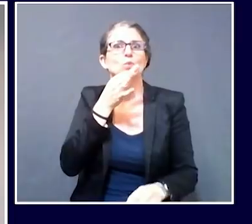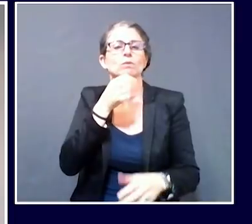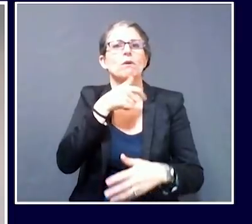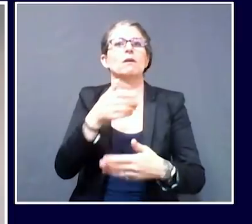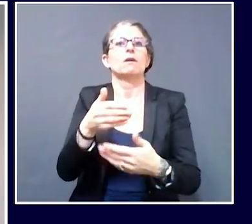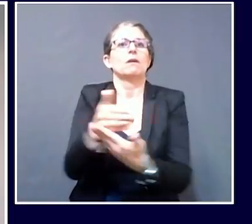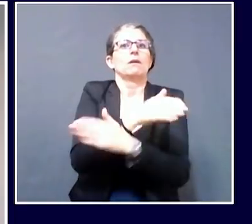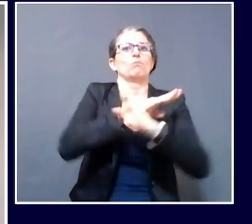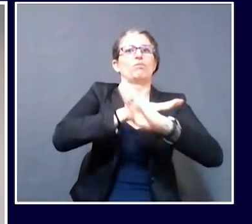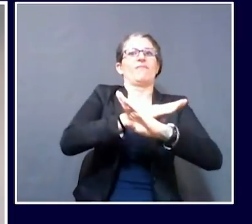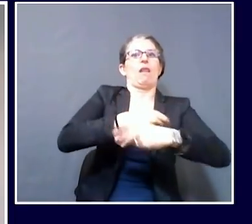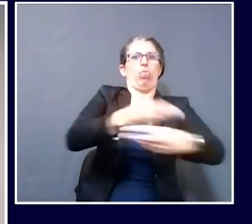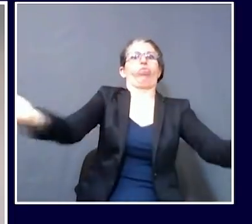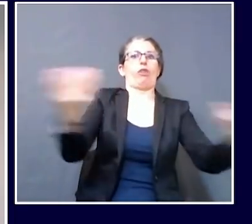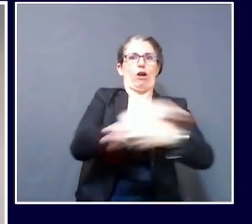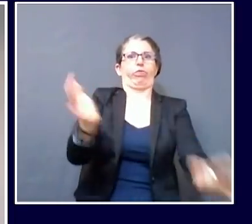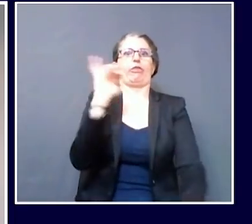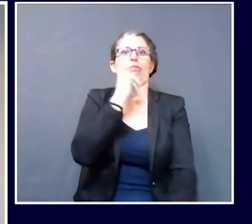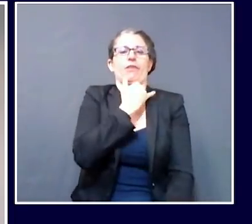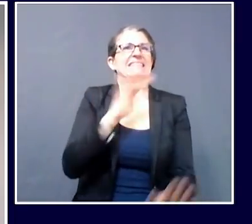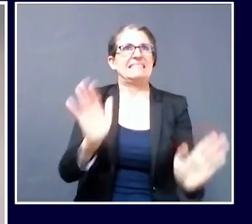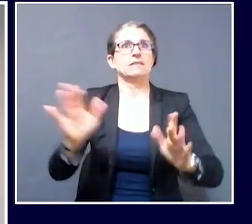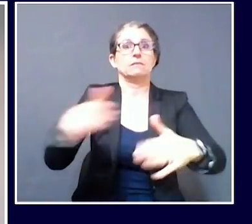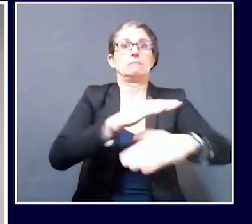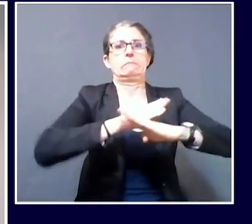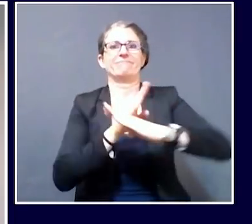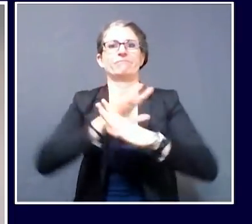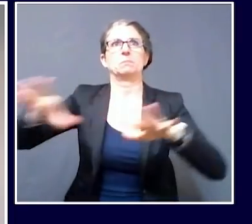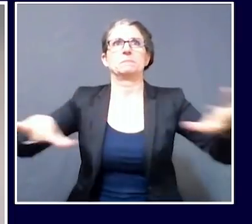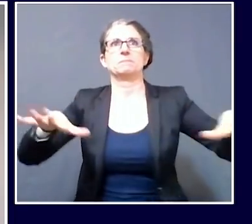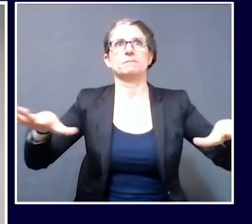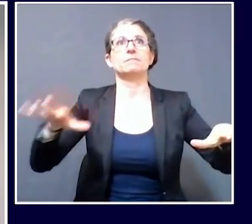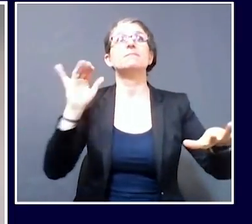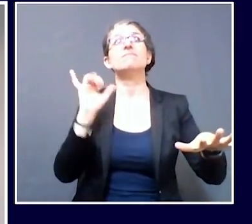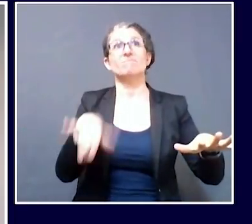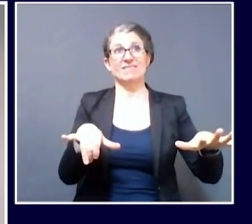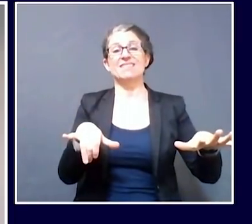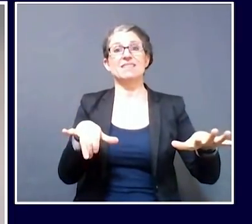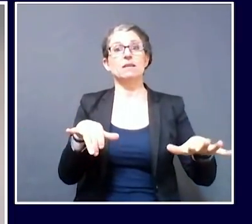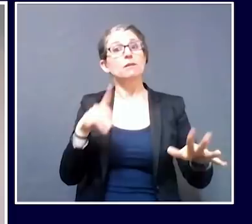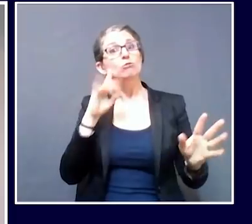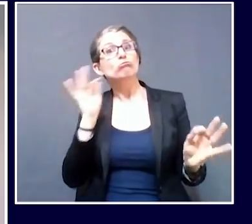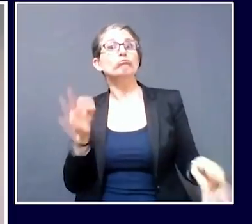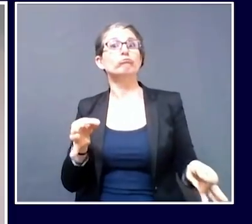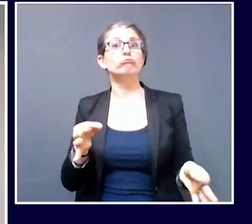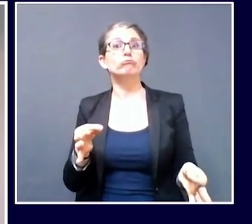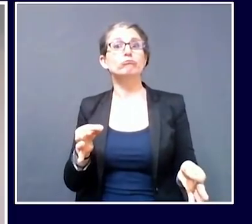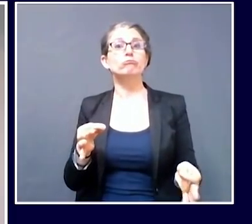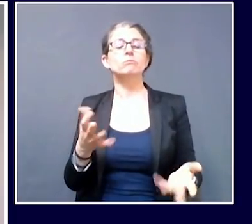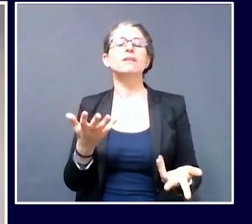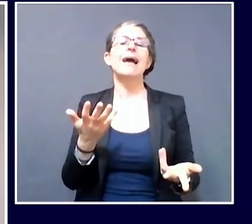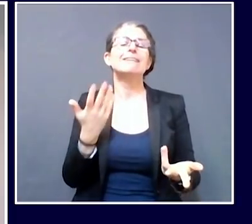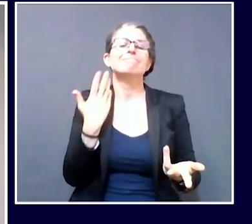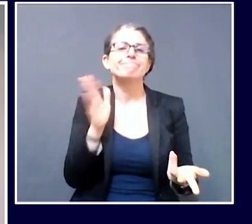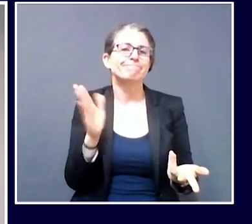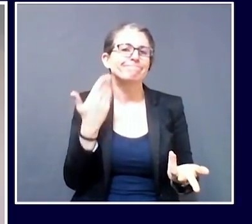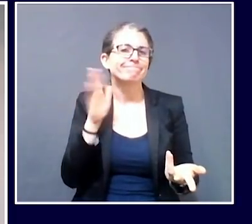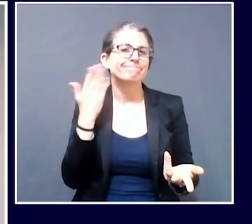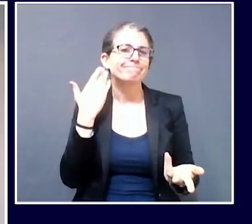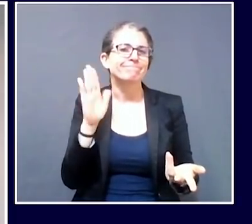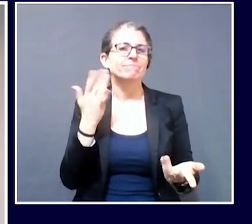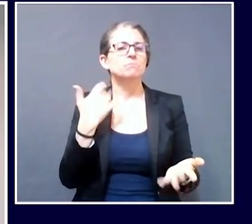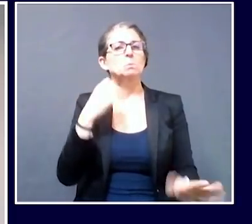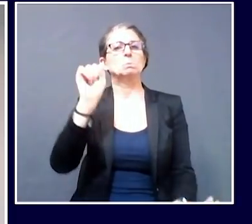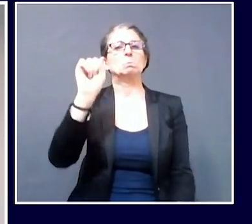but that's what our models suggest might be happening. Now, how much of one versus the other is at play is a very